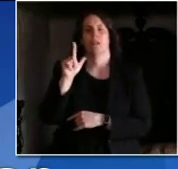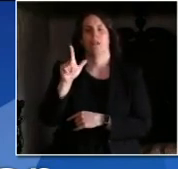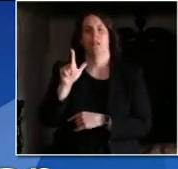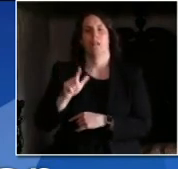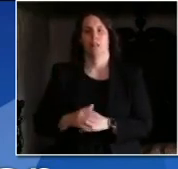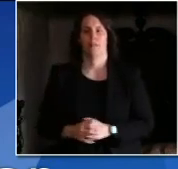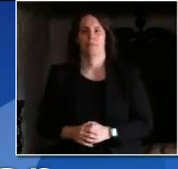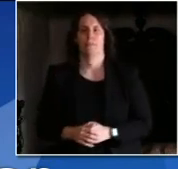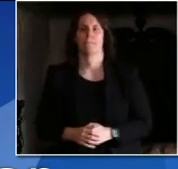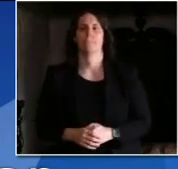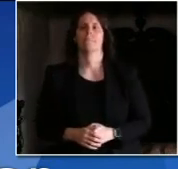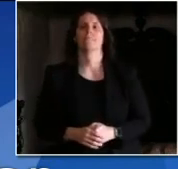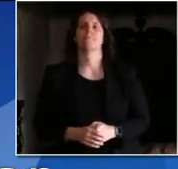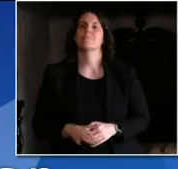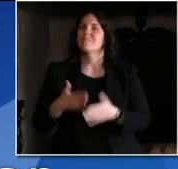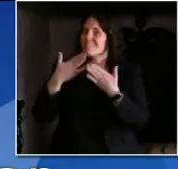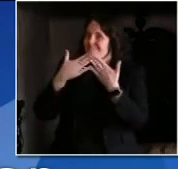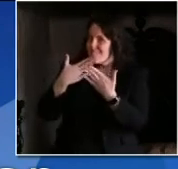Thanks for taking this call.